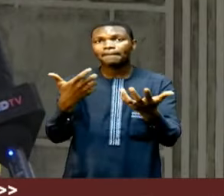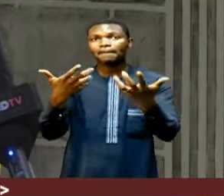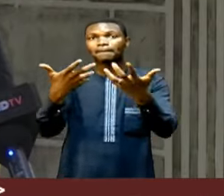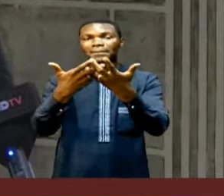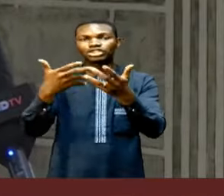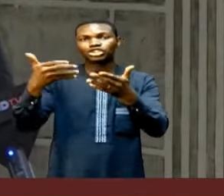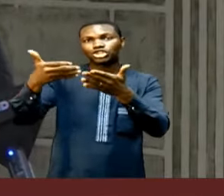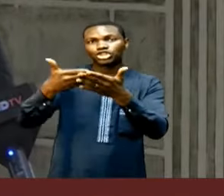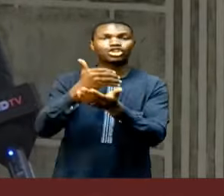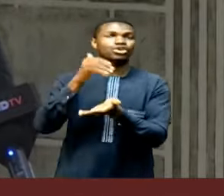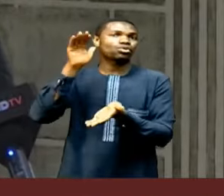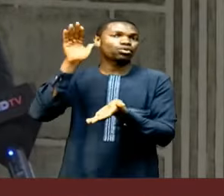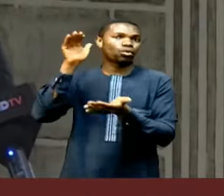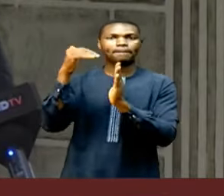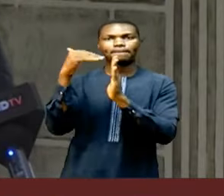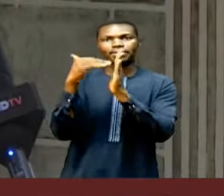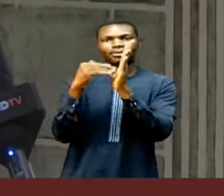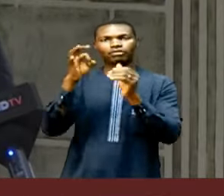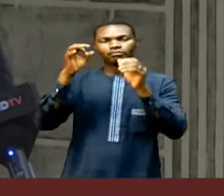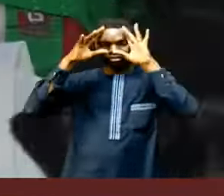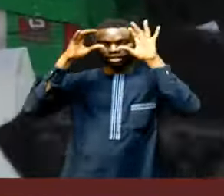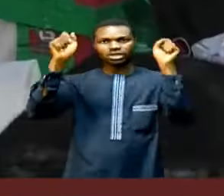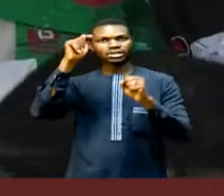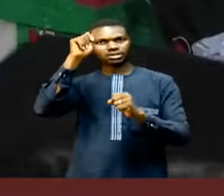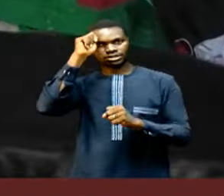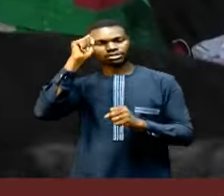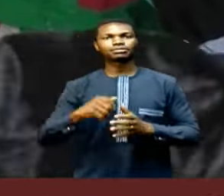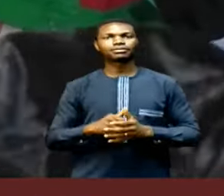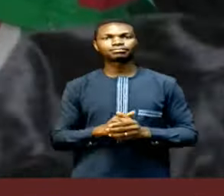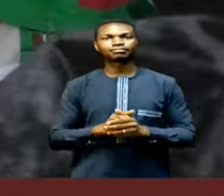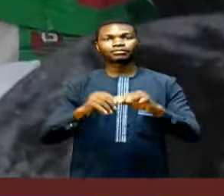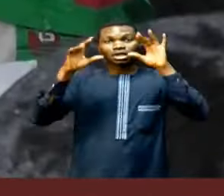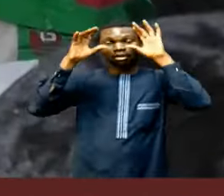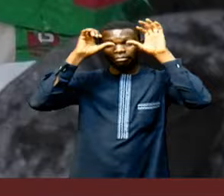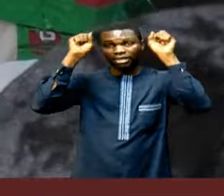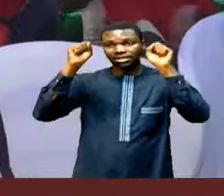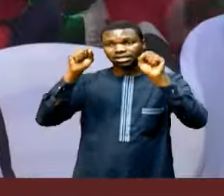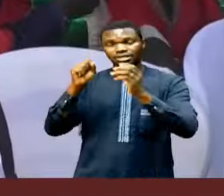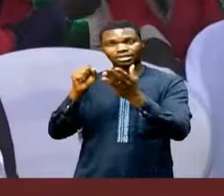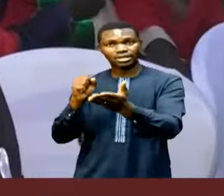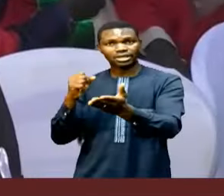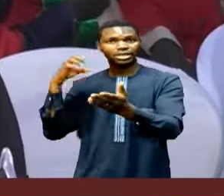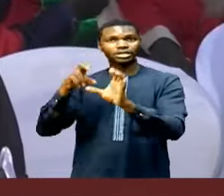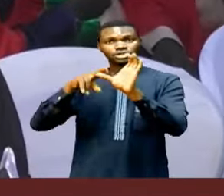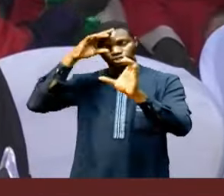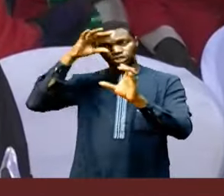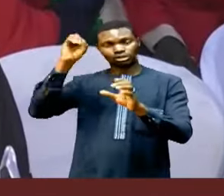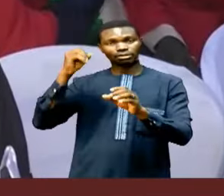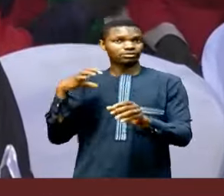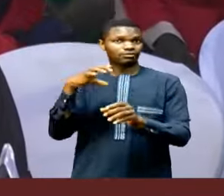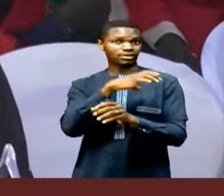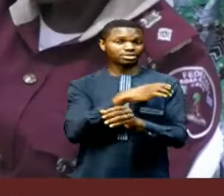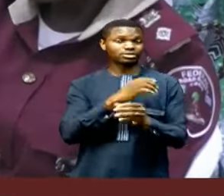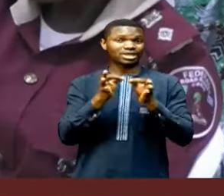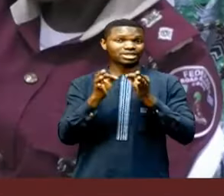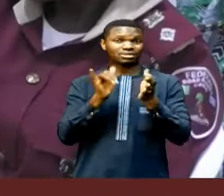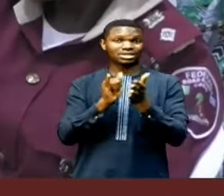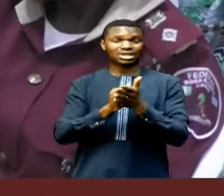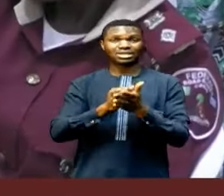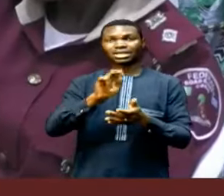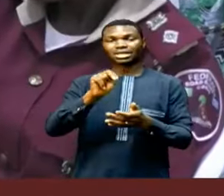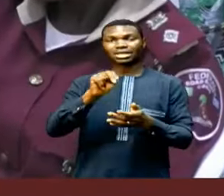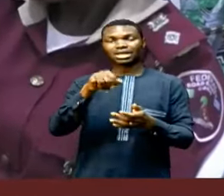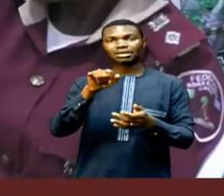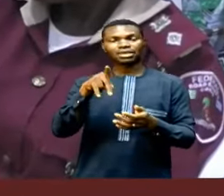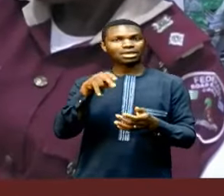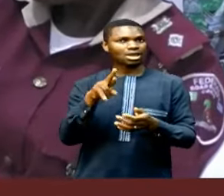of President Bola Amit Nubu. President and Chairman of Council, Ike Inialiaku, says the Institute is moving towards a new